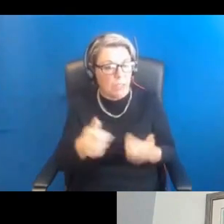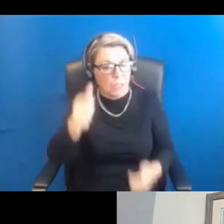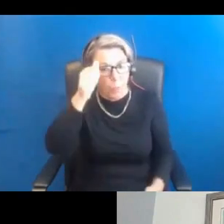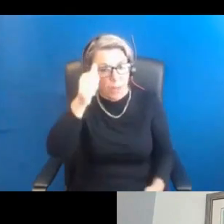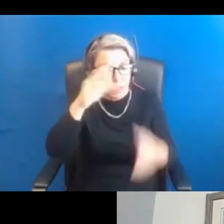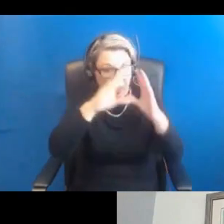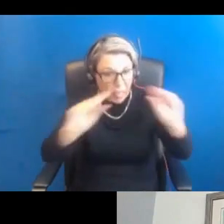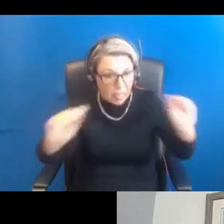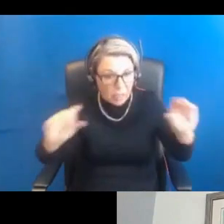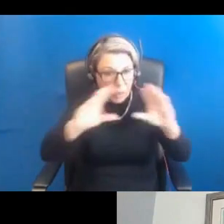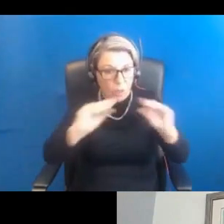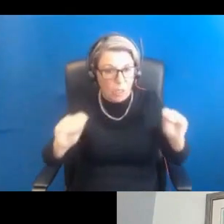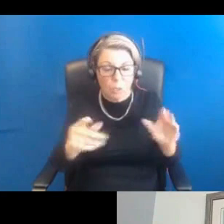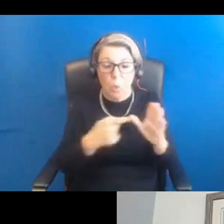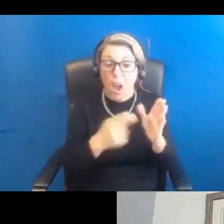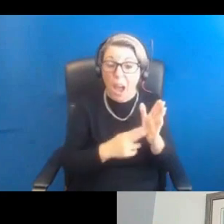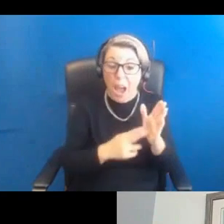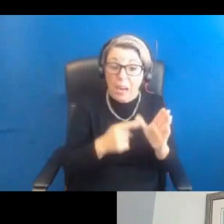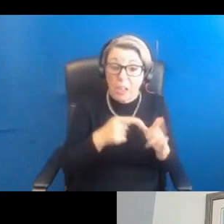this is an area that you're interested in.